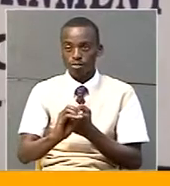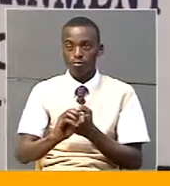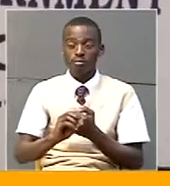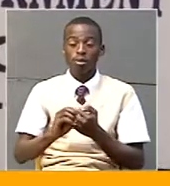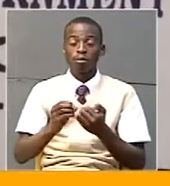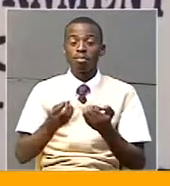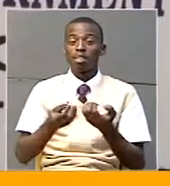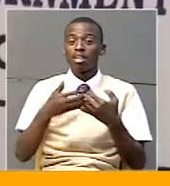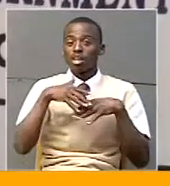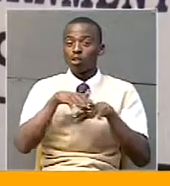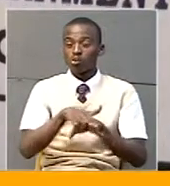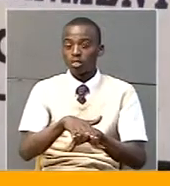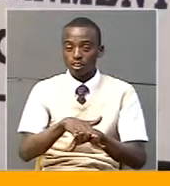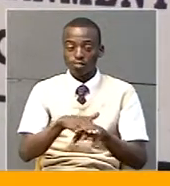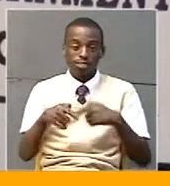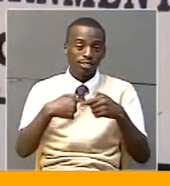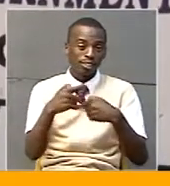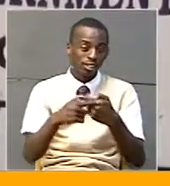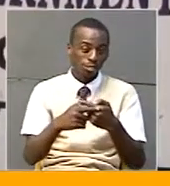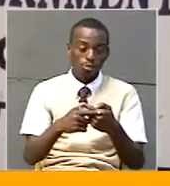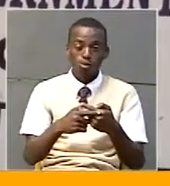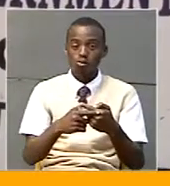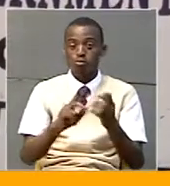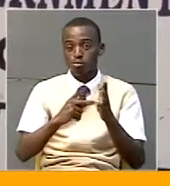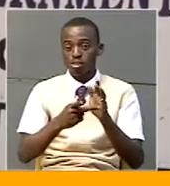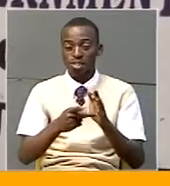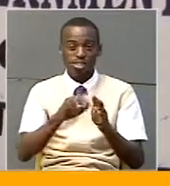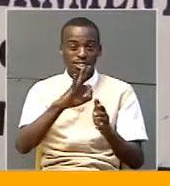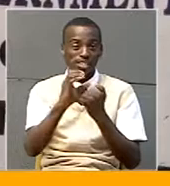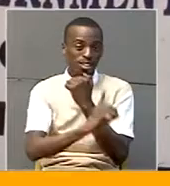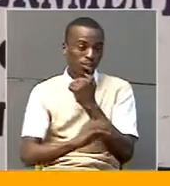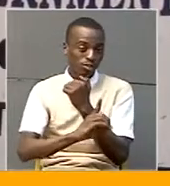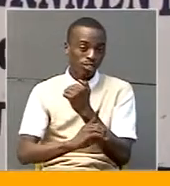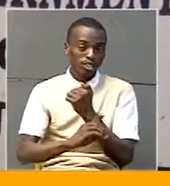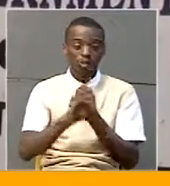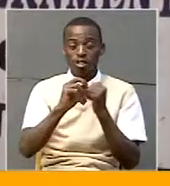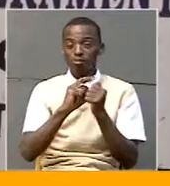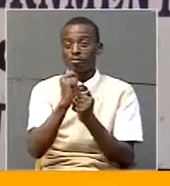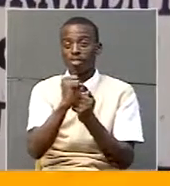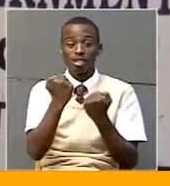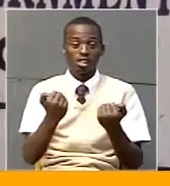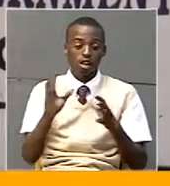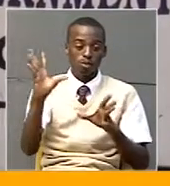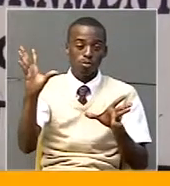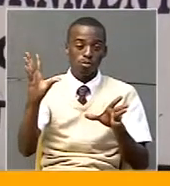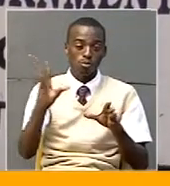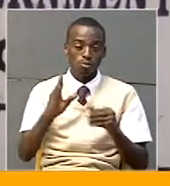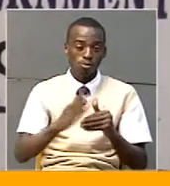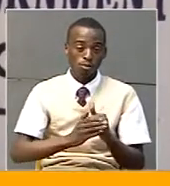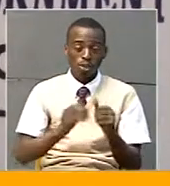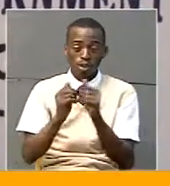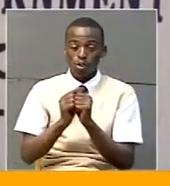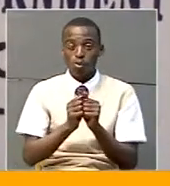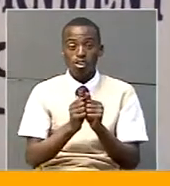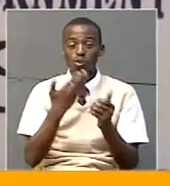Sustainable New Communities Project that has been piloted in three districts in Uganda since 2015 is finally coming to an end, with